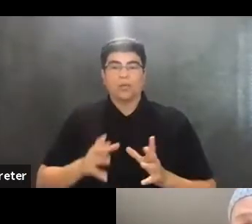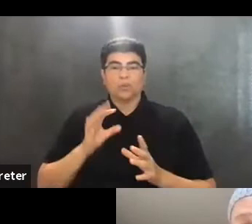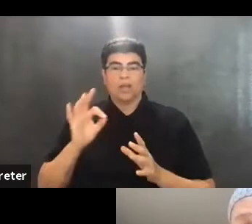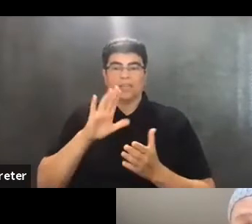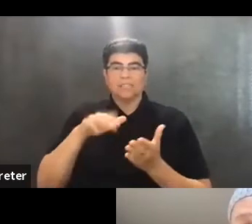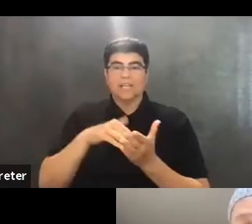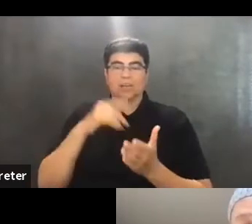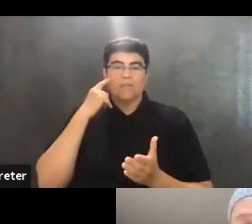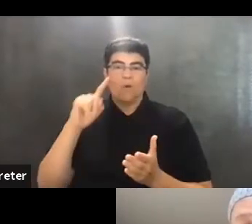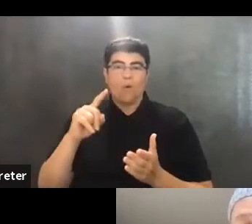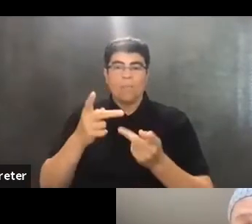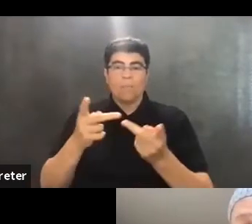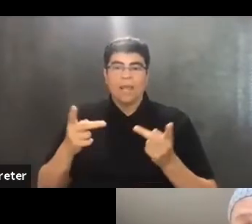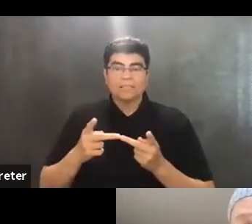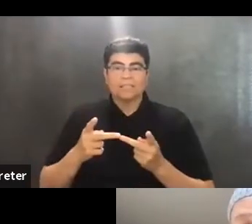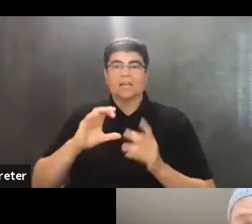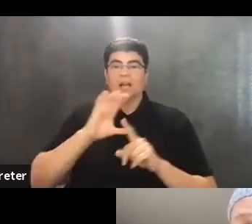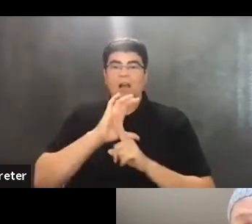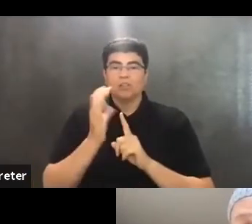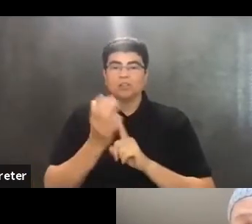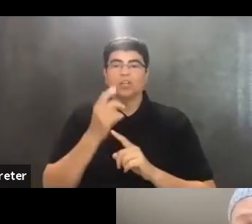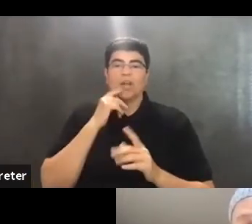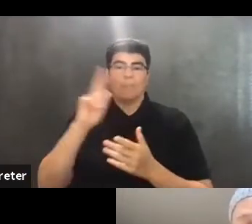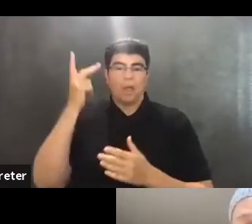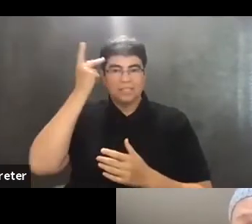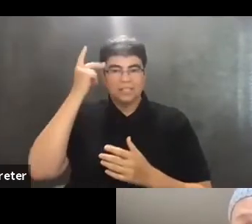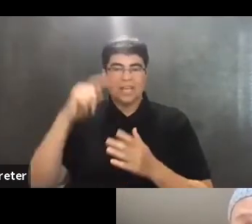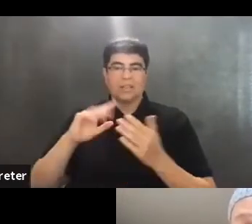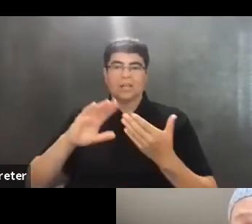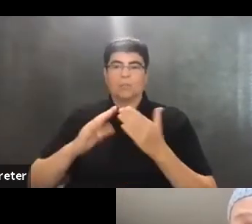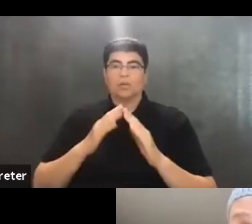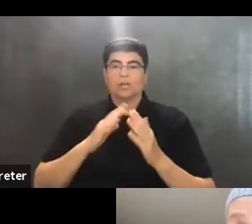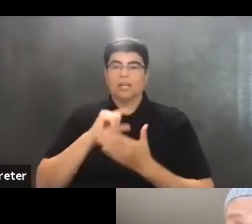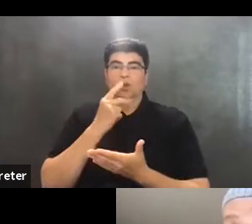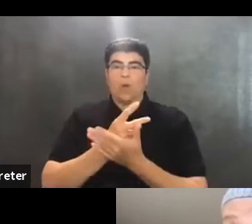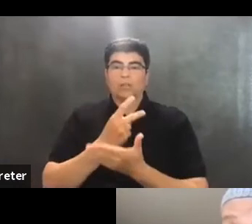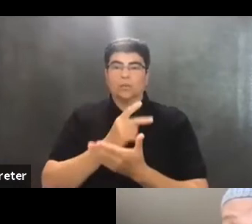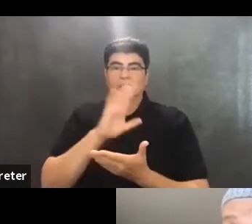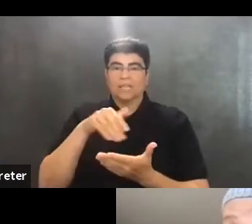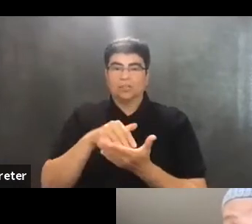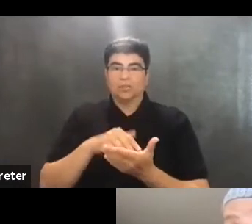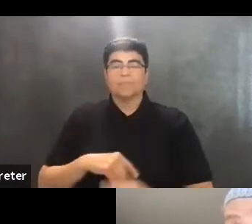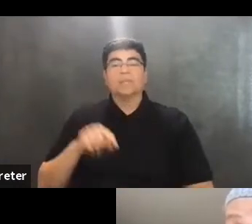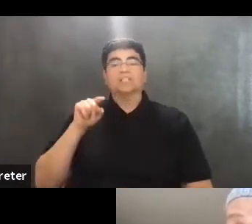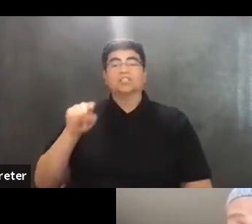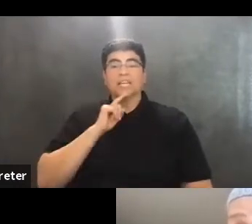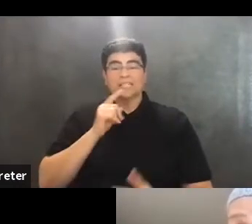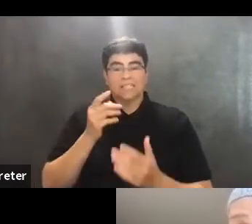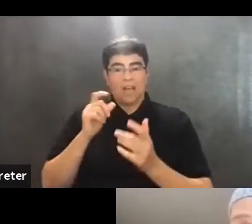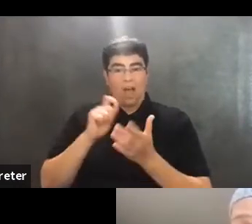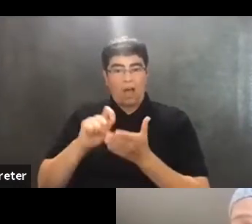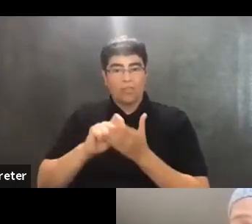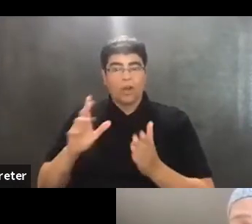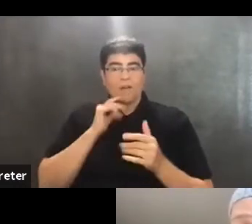the Center for Place, Culture, and Politics at the CUNY Graduate Center. She's the author of the